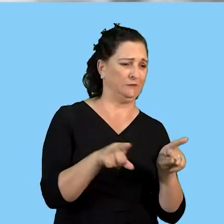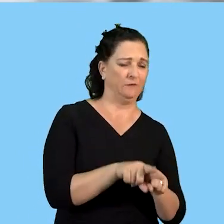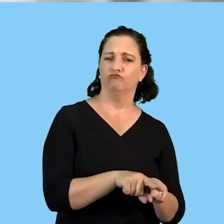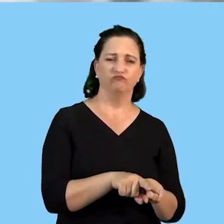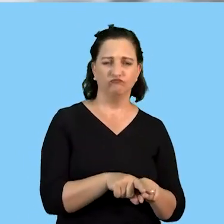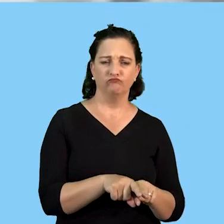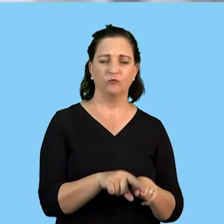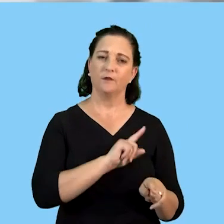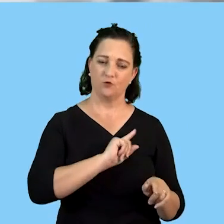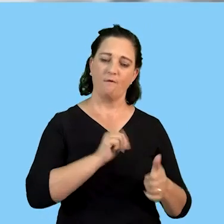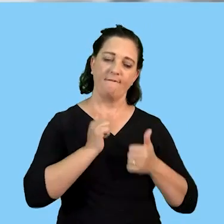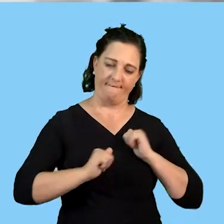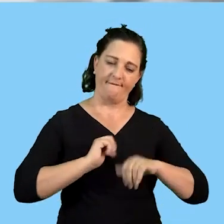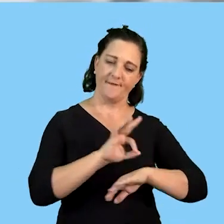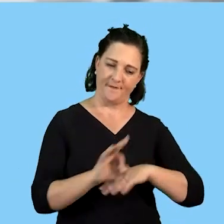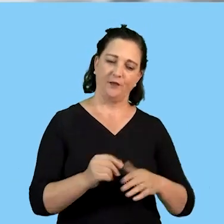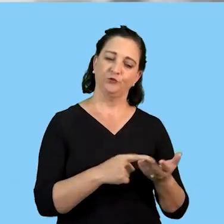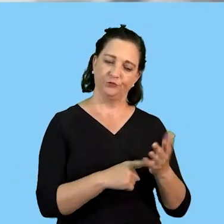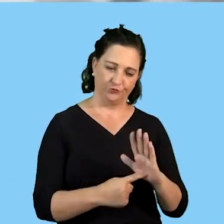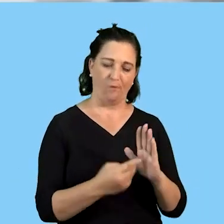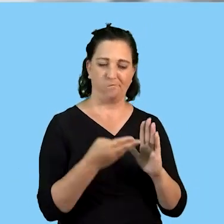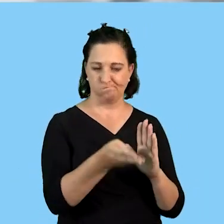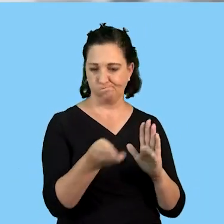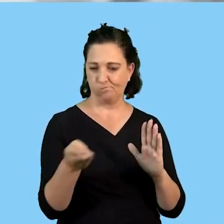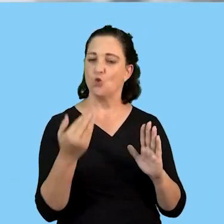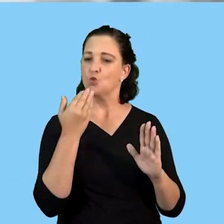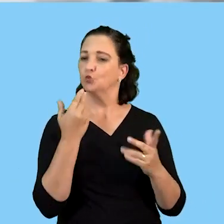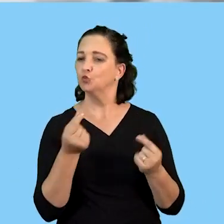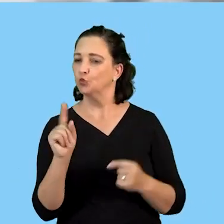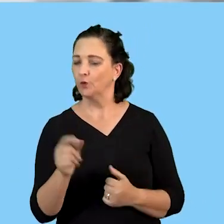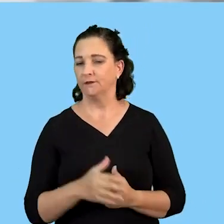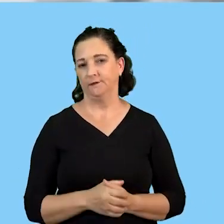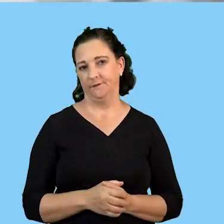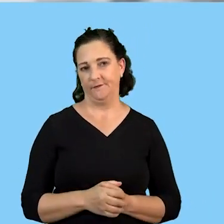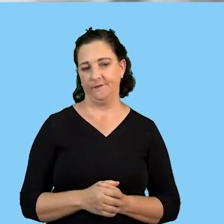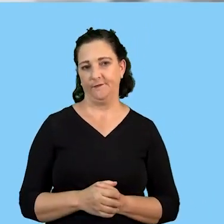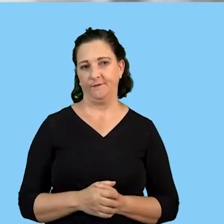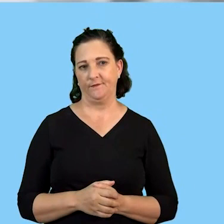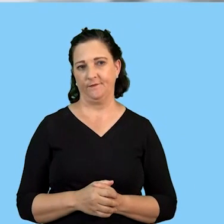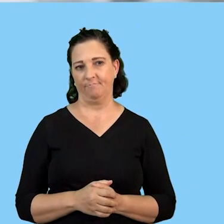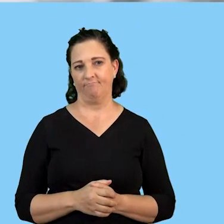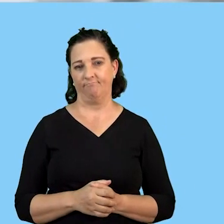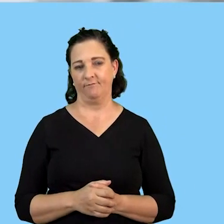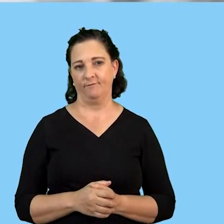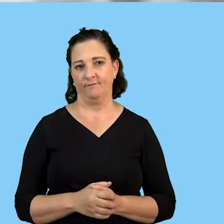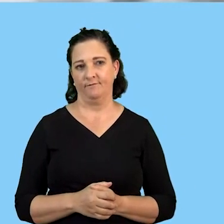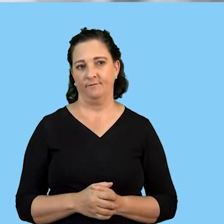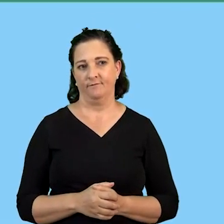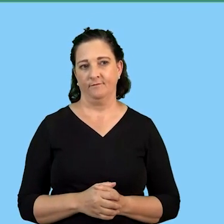activity so through an action plan they will be able to focus on their activities that they have to execute